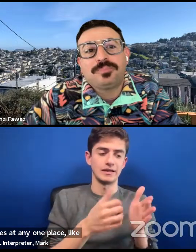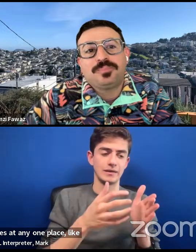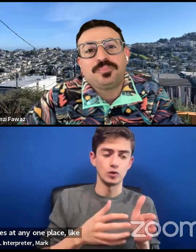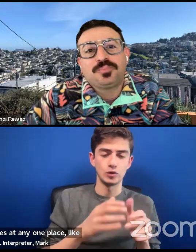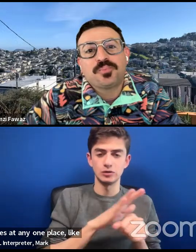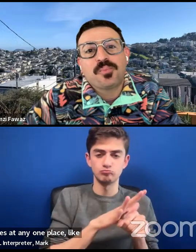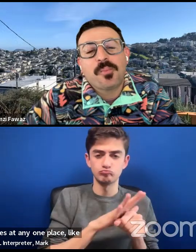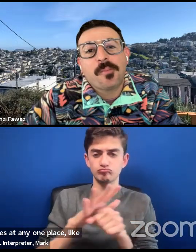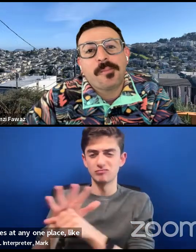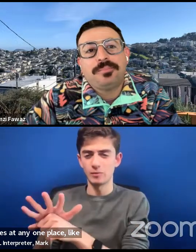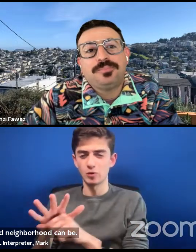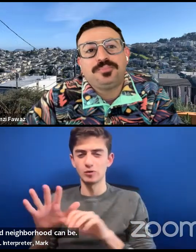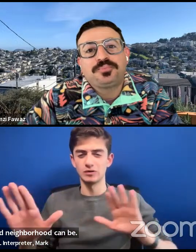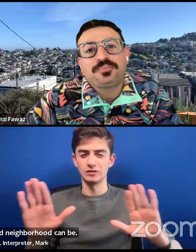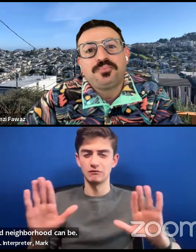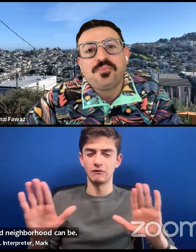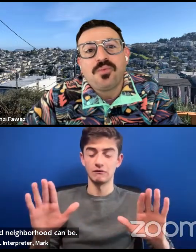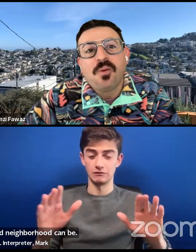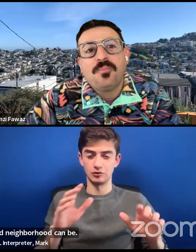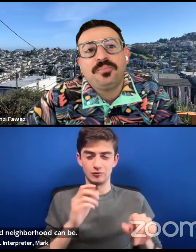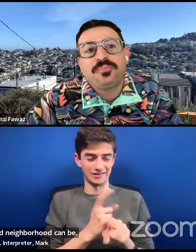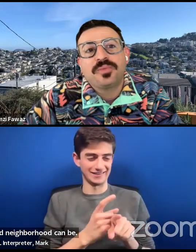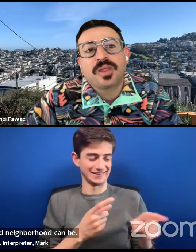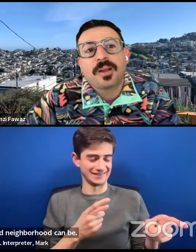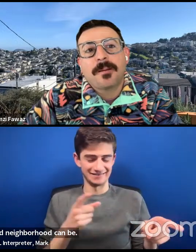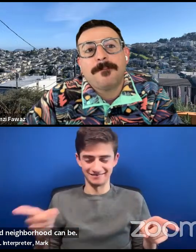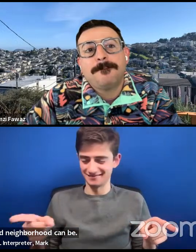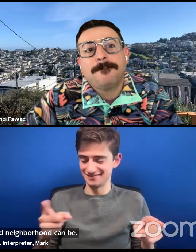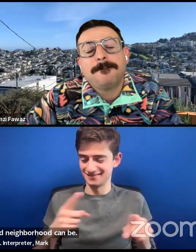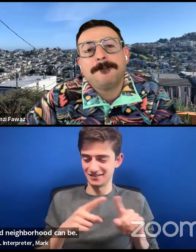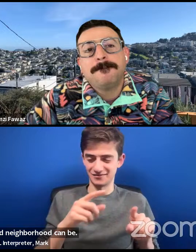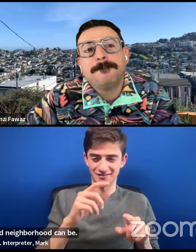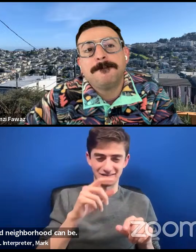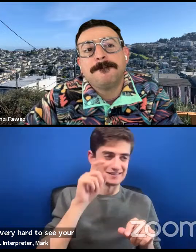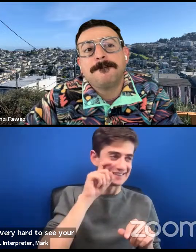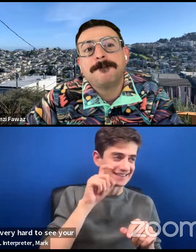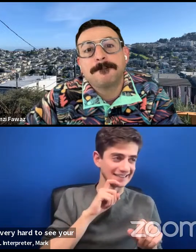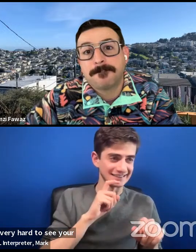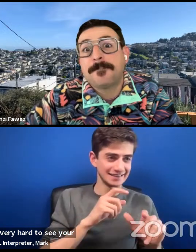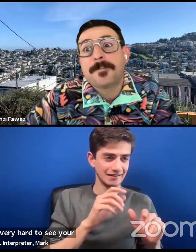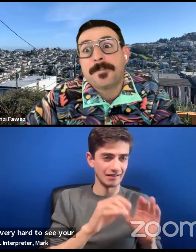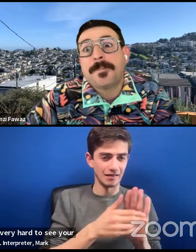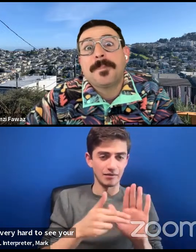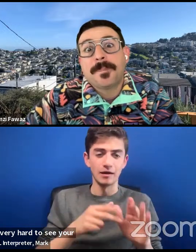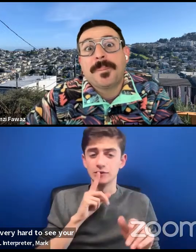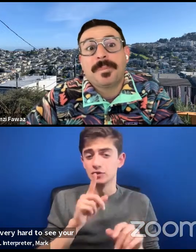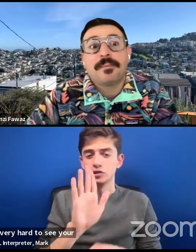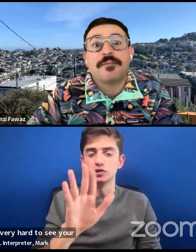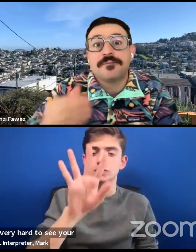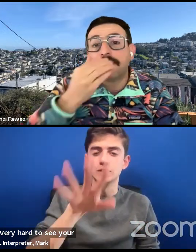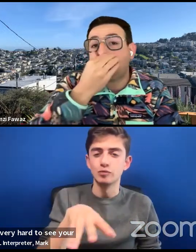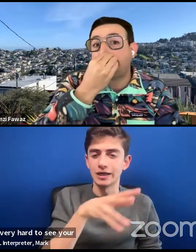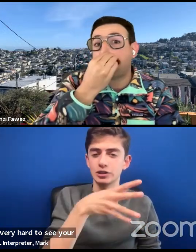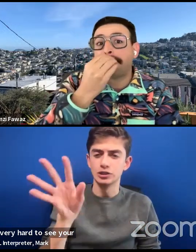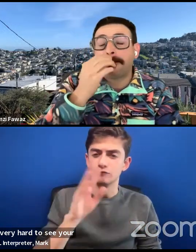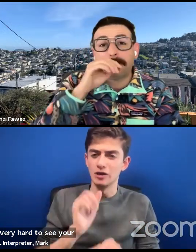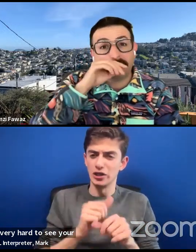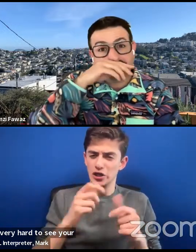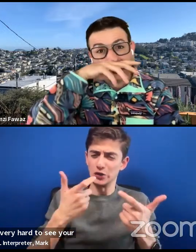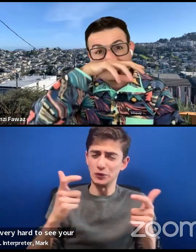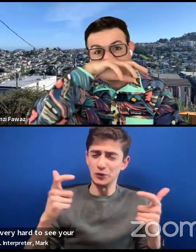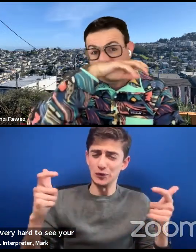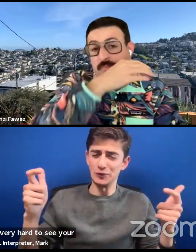insane. But you would be very hard to see your spreadsheet must be huge, right? Or